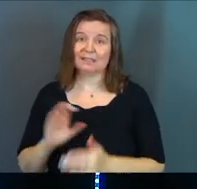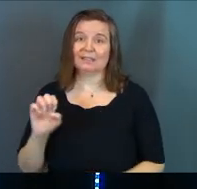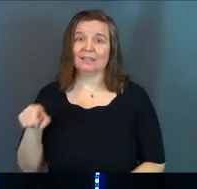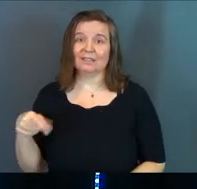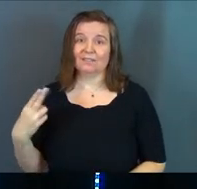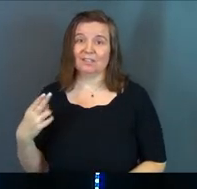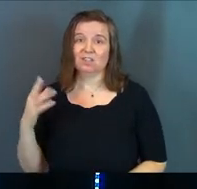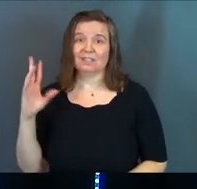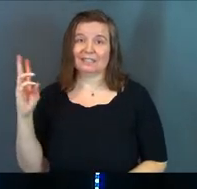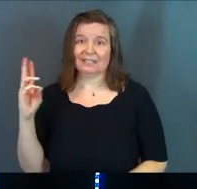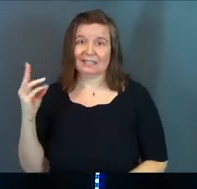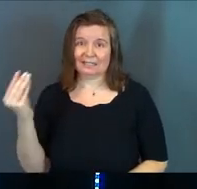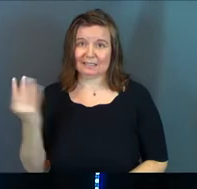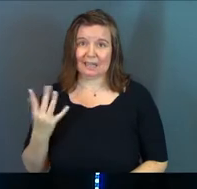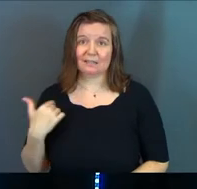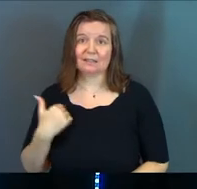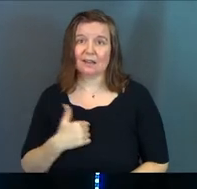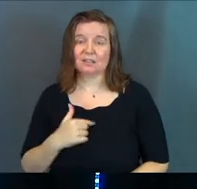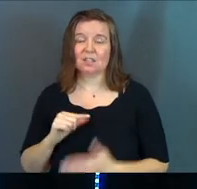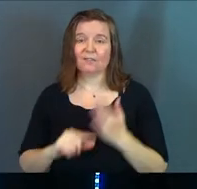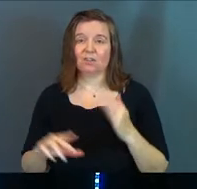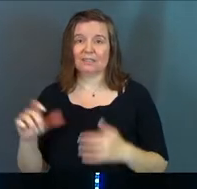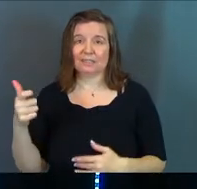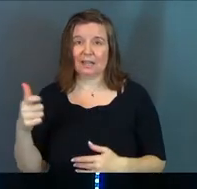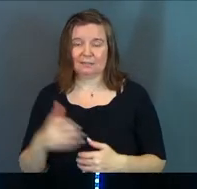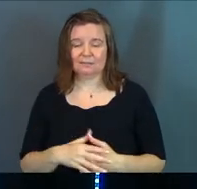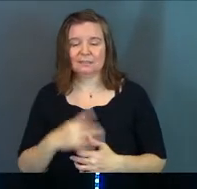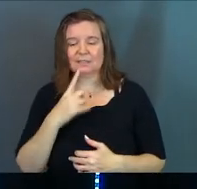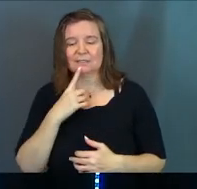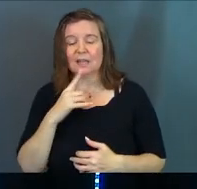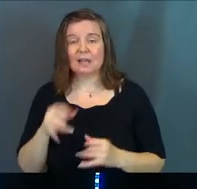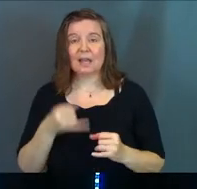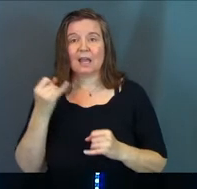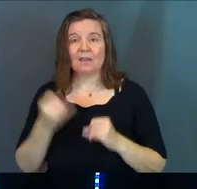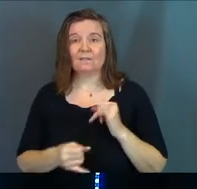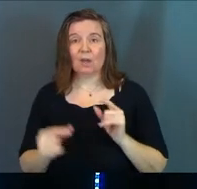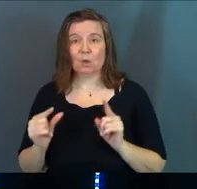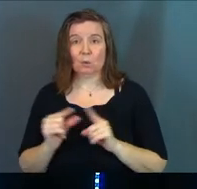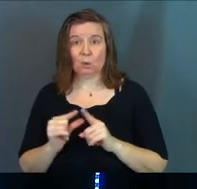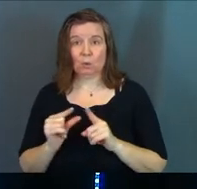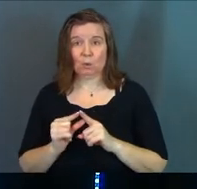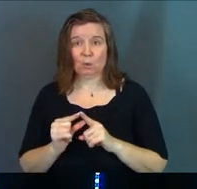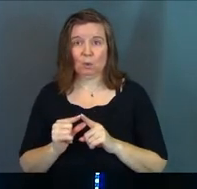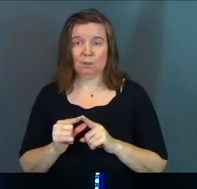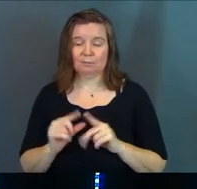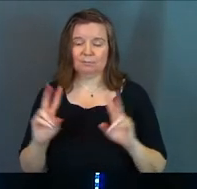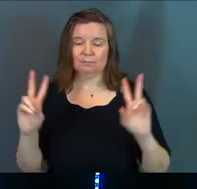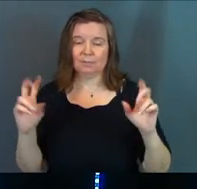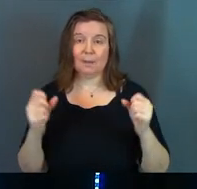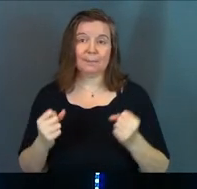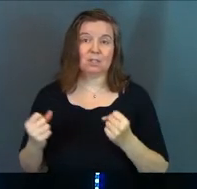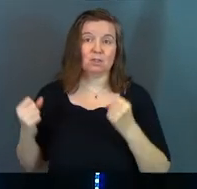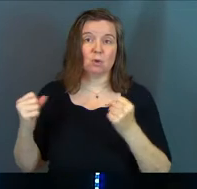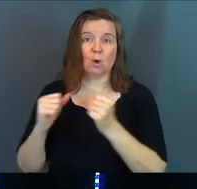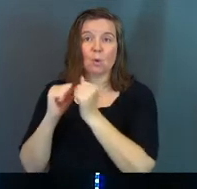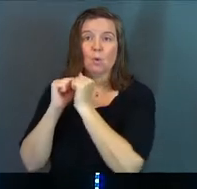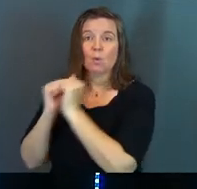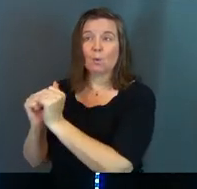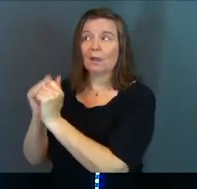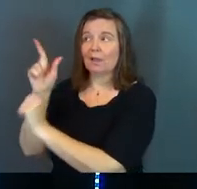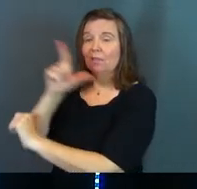Ephesians chapter six tells us. Verse 10, it says, final word, be strong in the Lord.